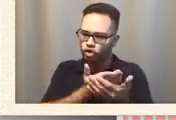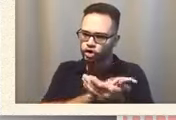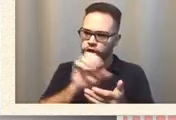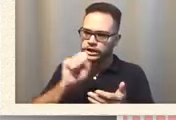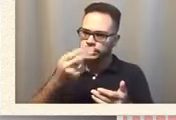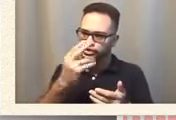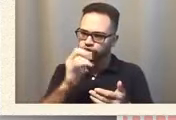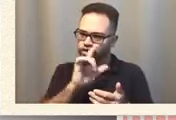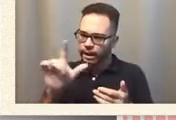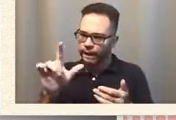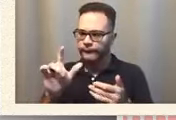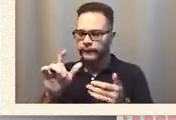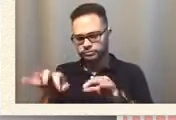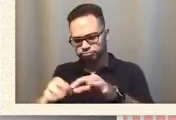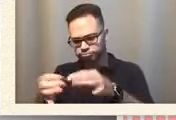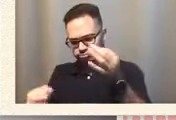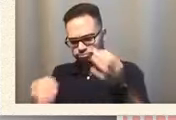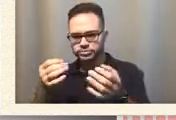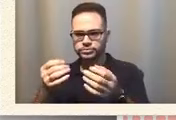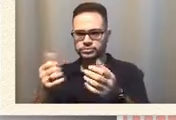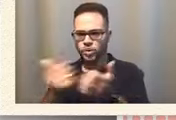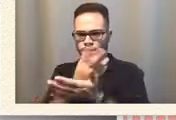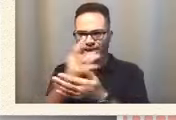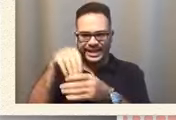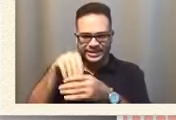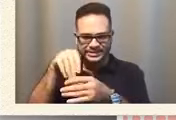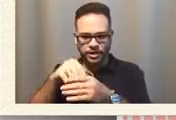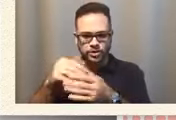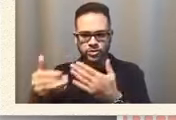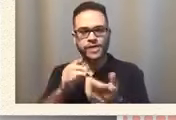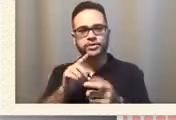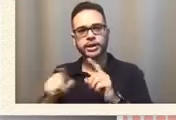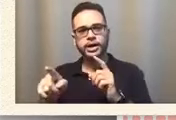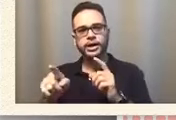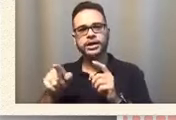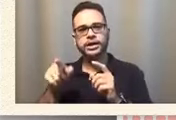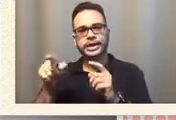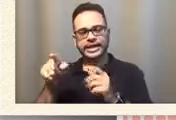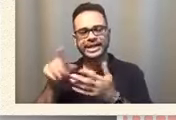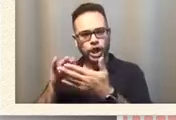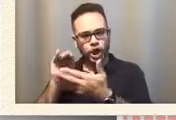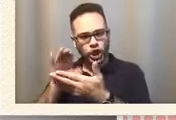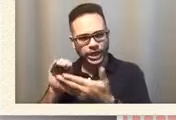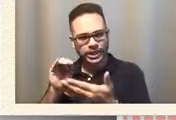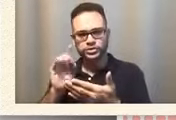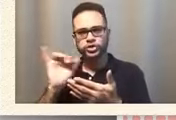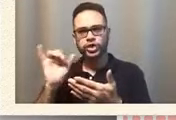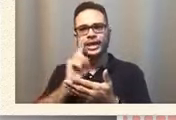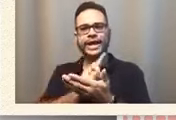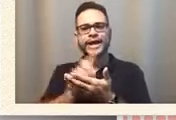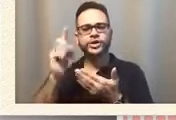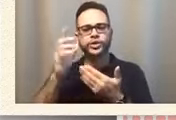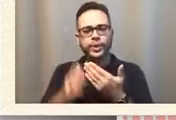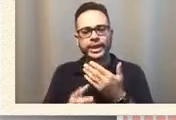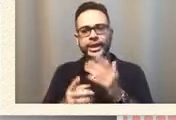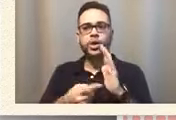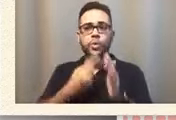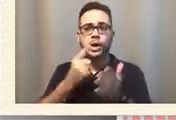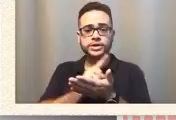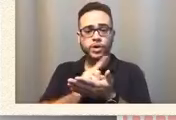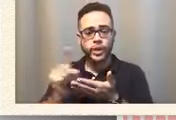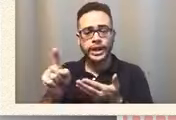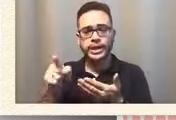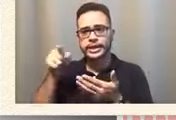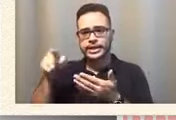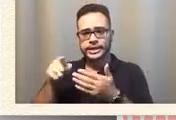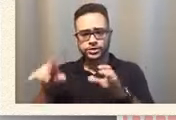egg white whatever it might be but it's just like every weekend once once a week he does that